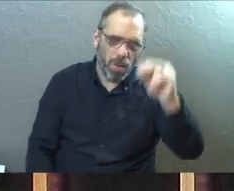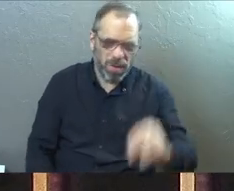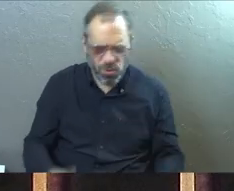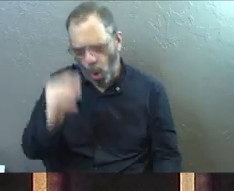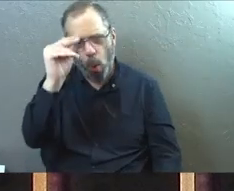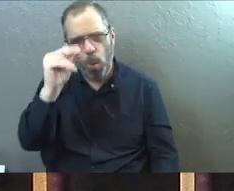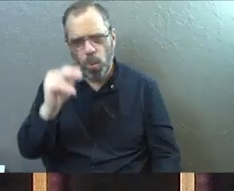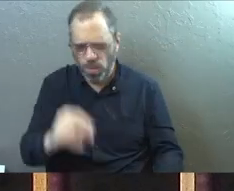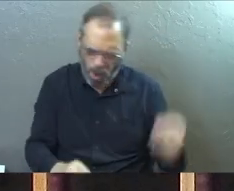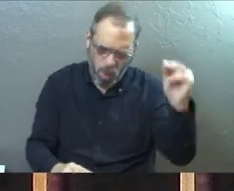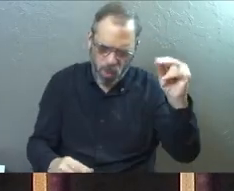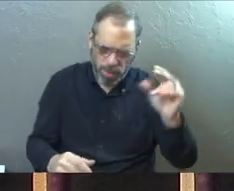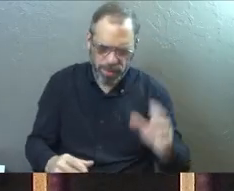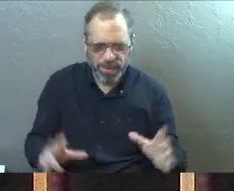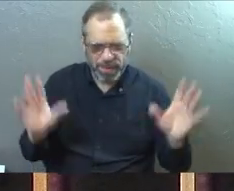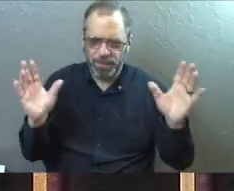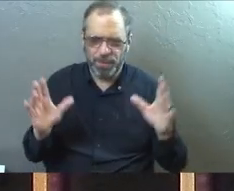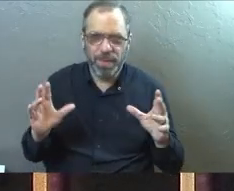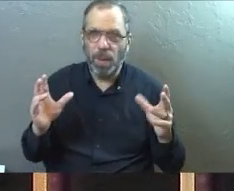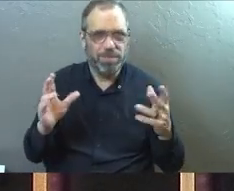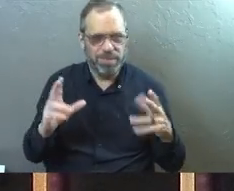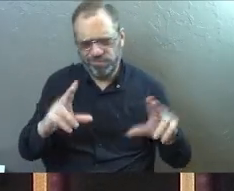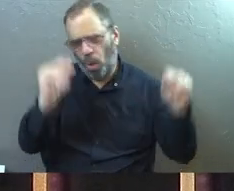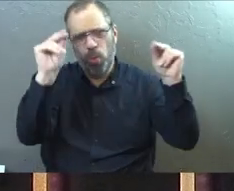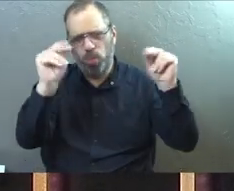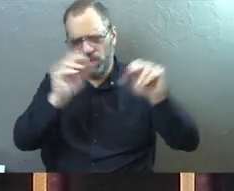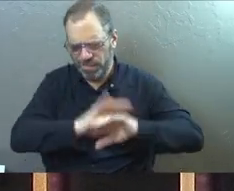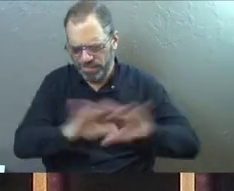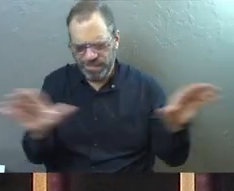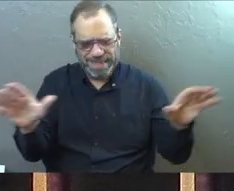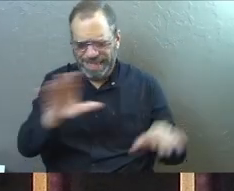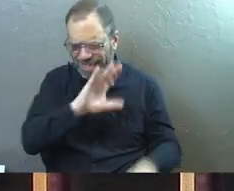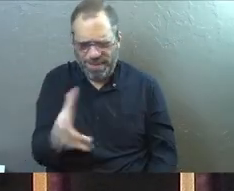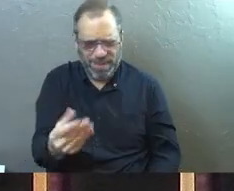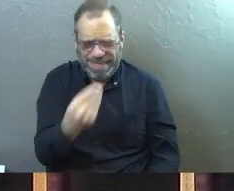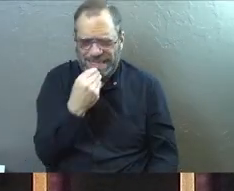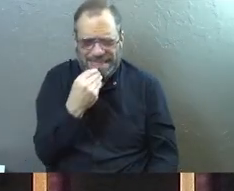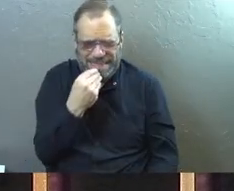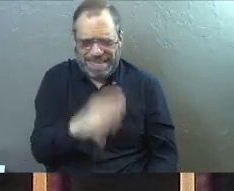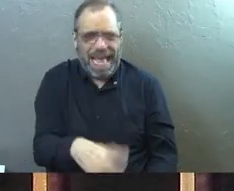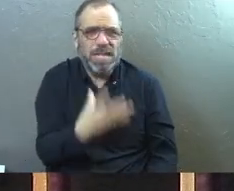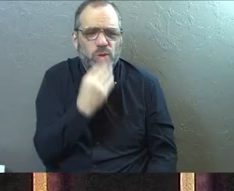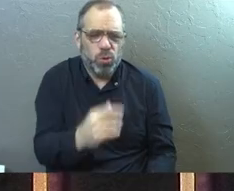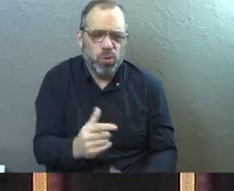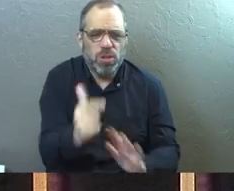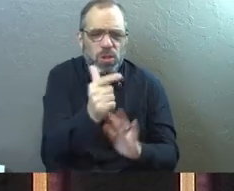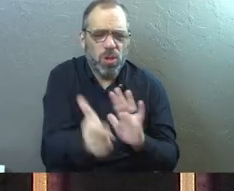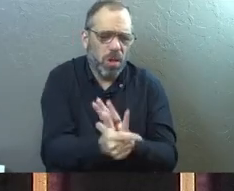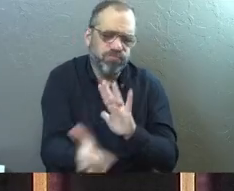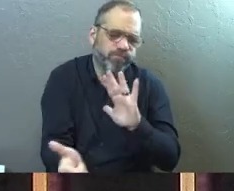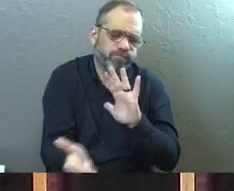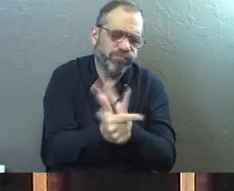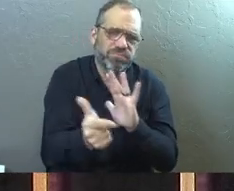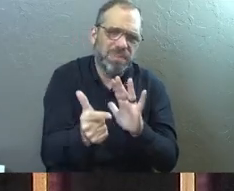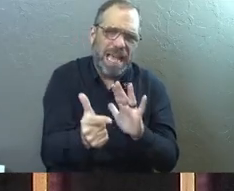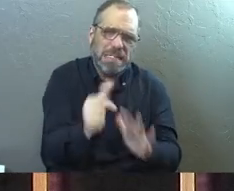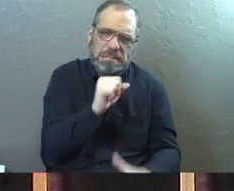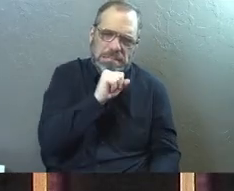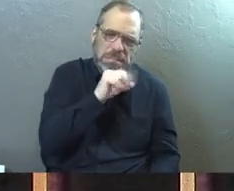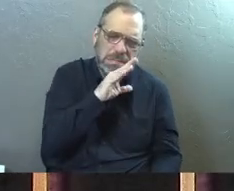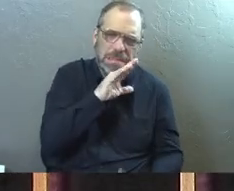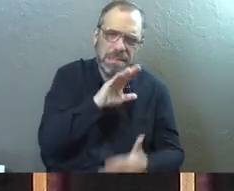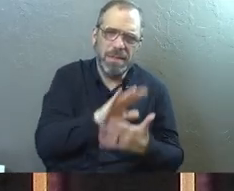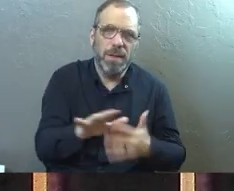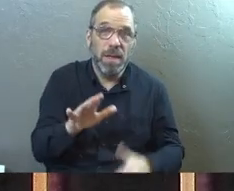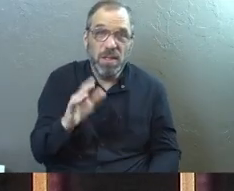awake. No. You know, there's all kinds of stuff. No, Lord, Peter declared. I have never eaten anything that our Jewish laws have declared impure and